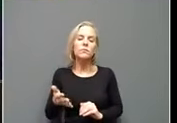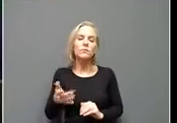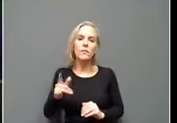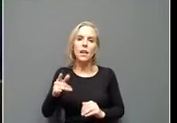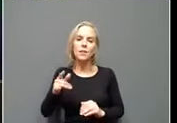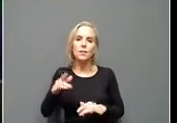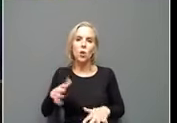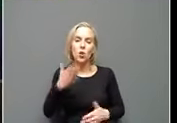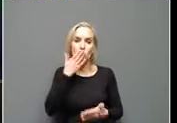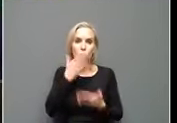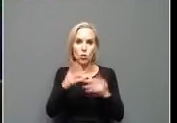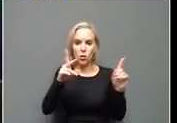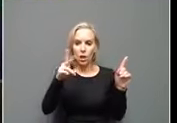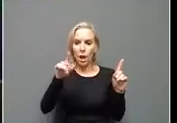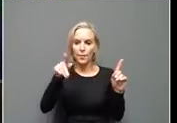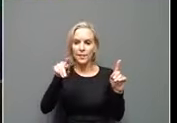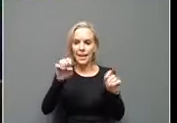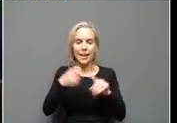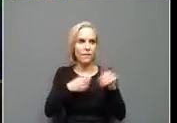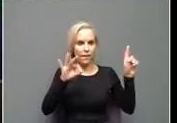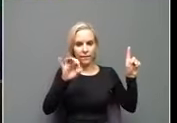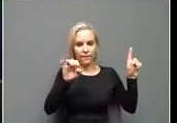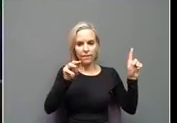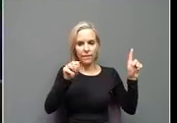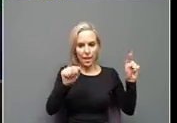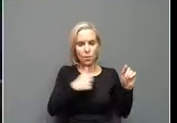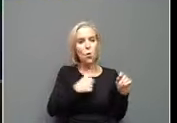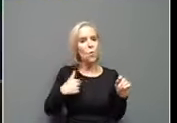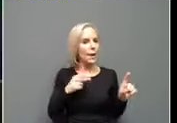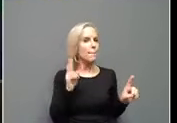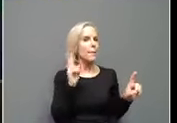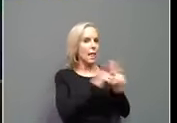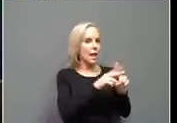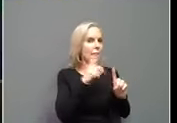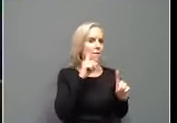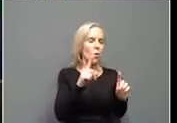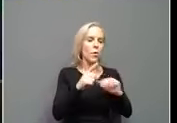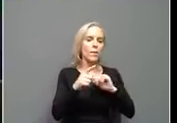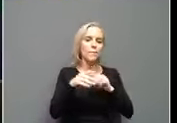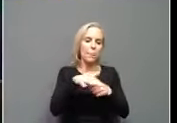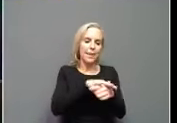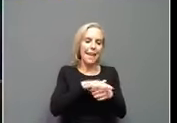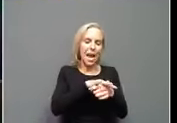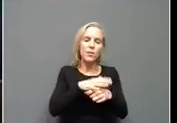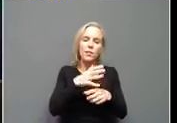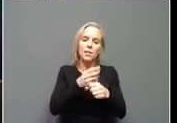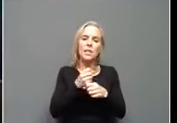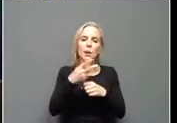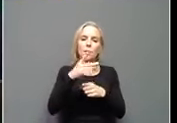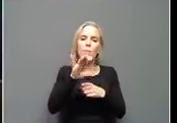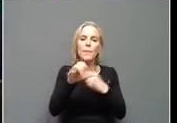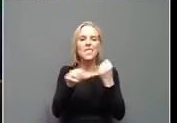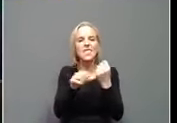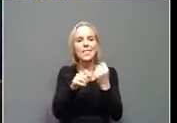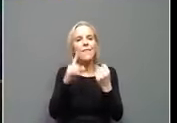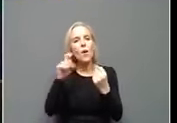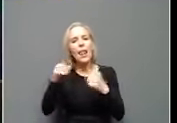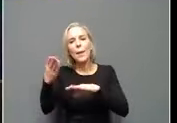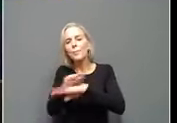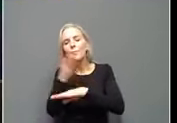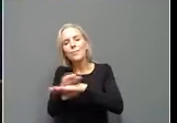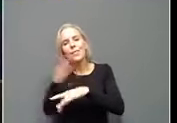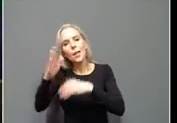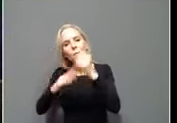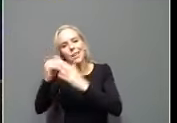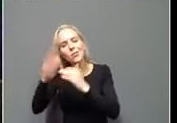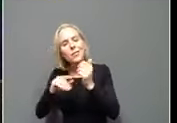from FEMA. As you know, we had applied for counties to get public assistance. Think infrastructure, uh, damage to,